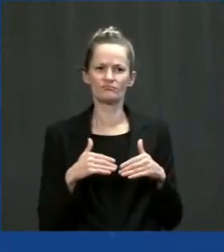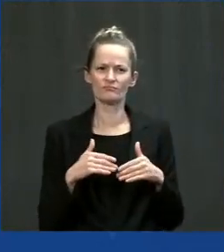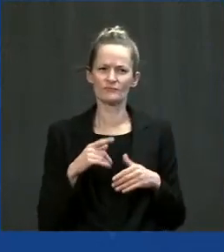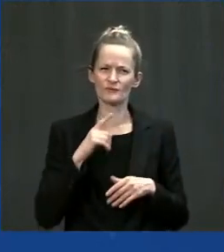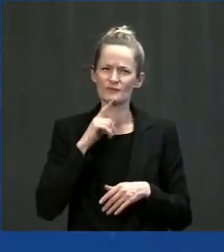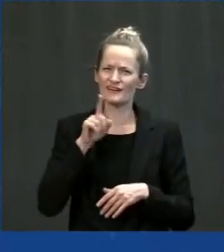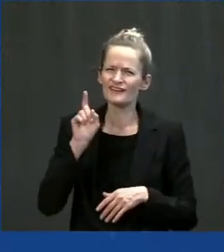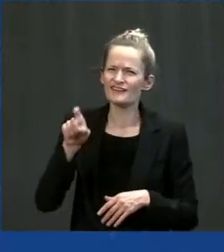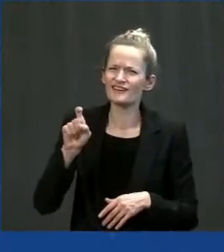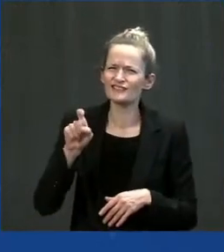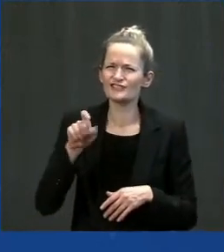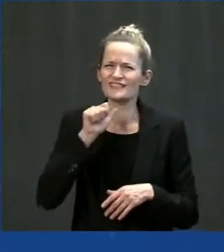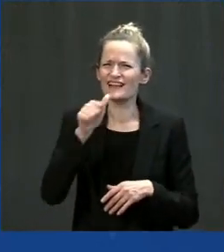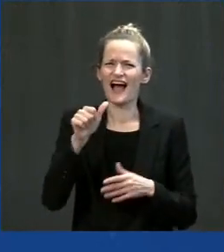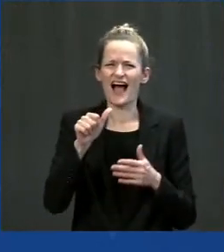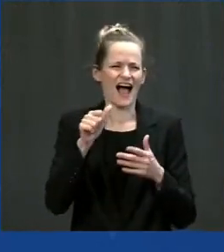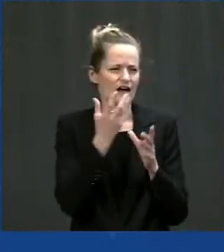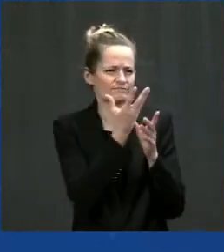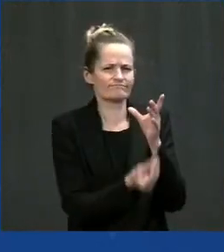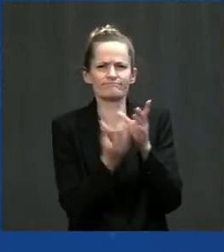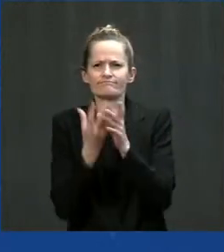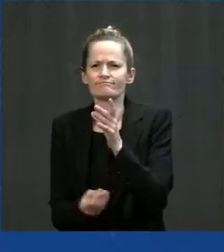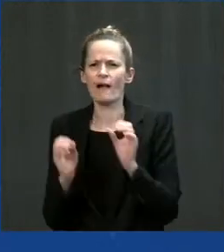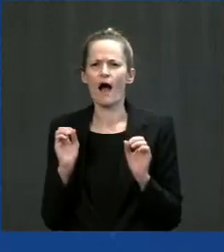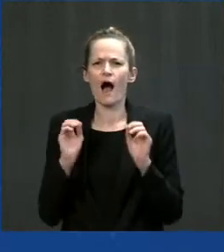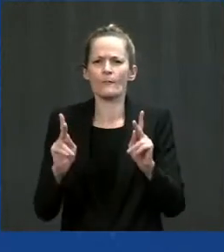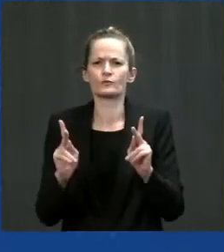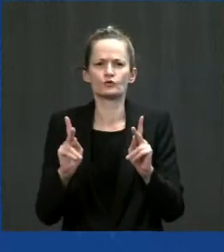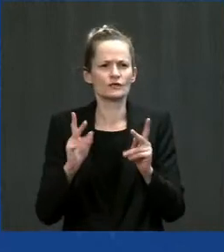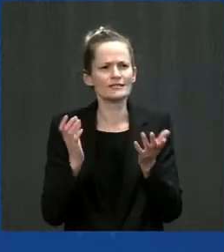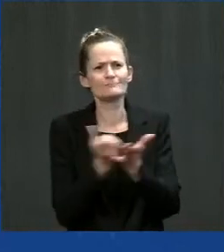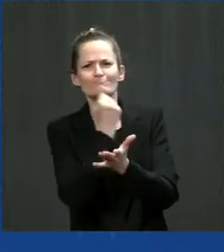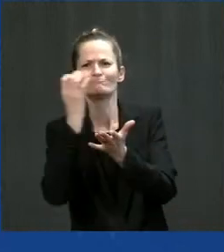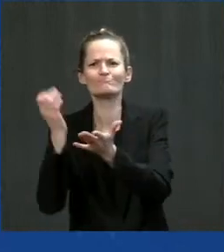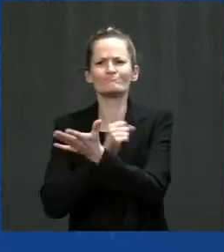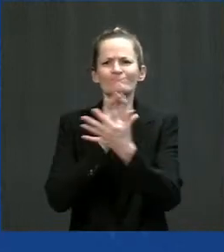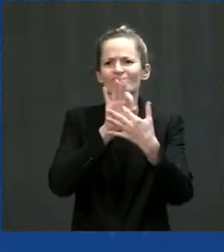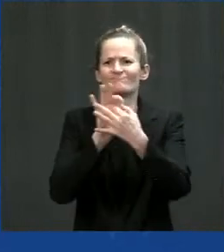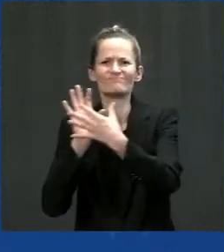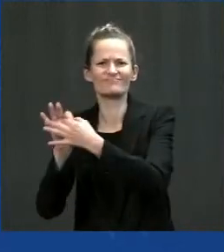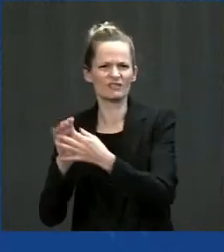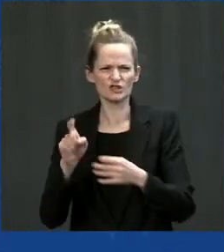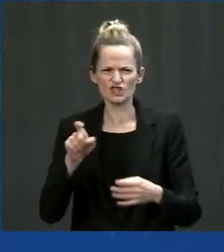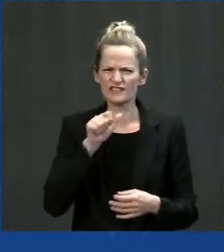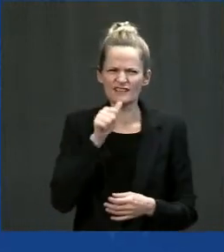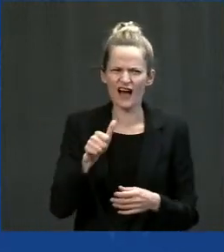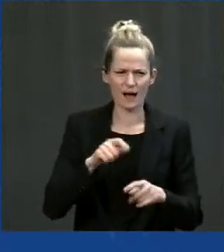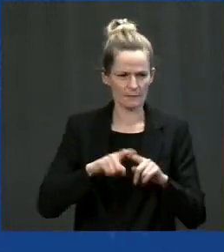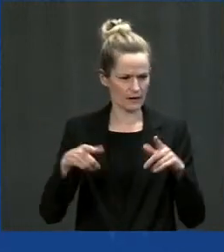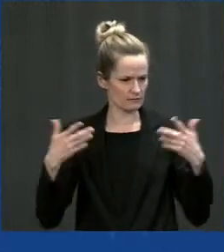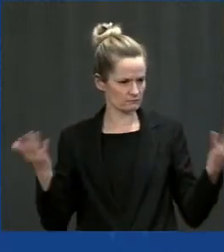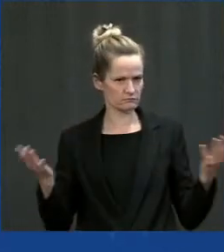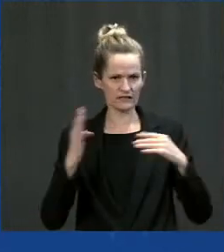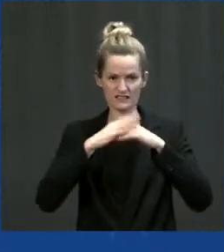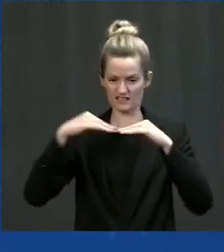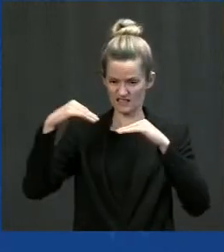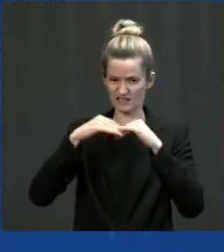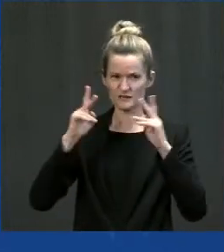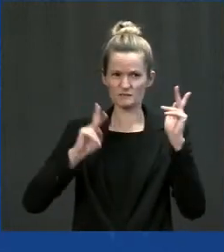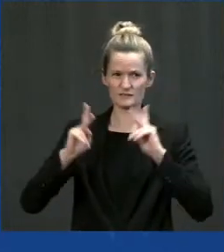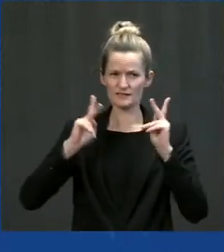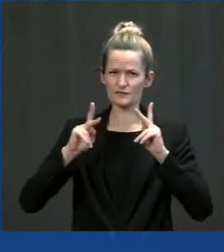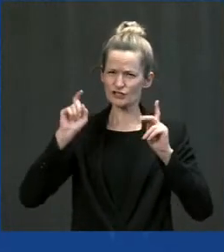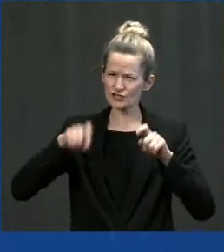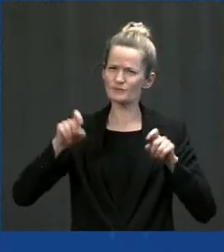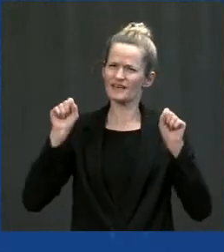where they can't connect with the rest of the world. Cherokee families ought to be able to connect just like anyone else. And connectivity and broadband is important